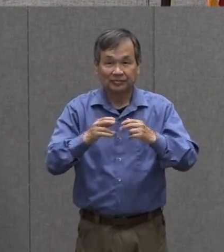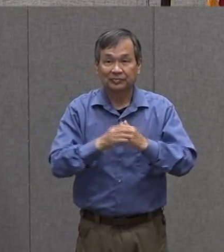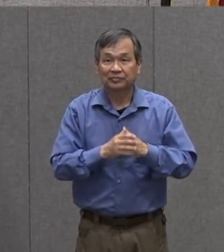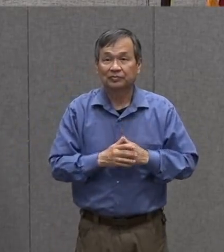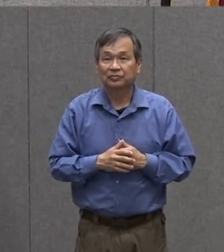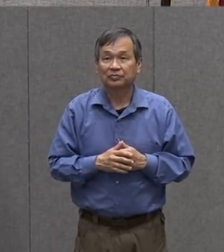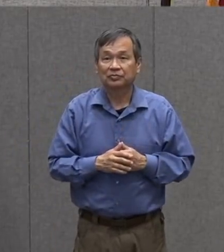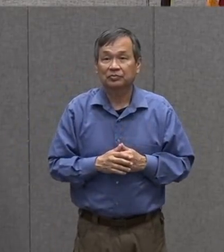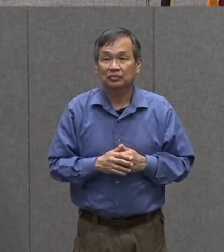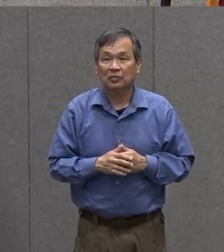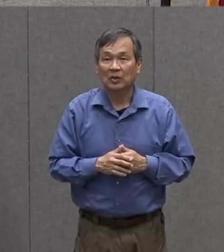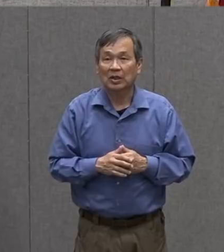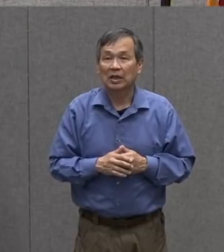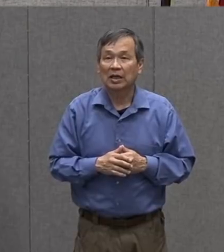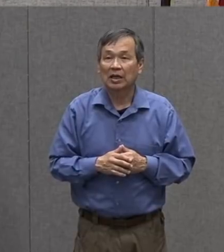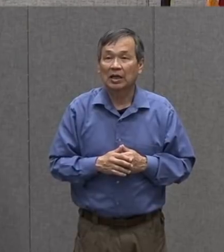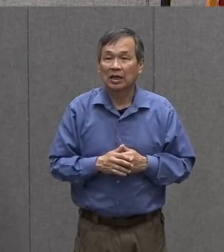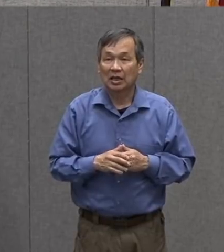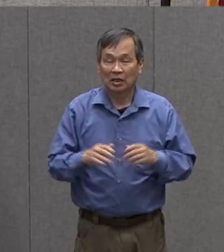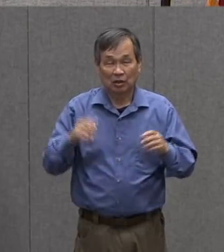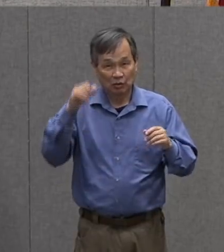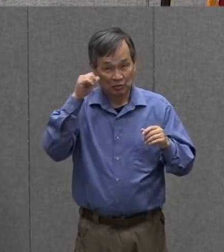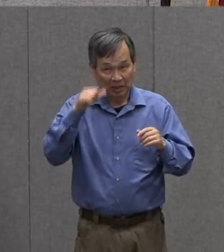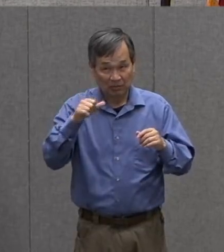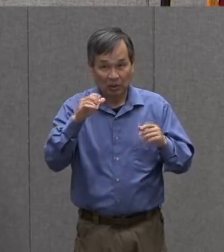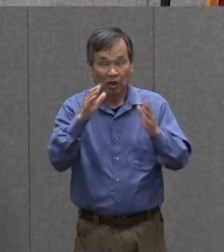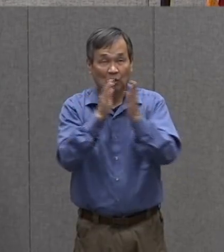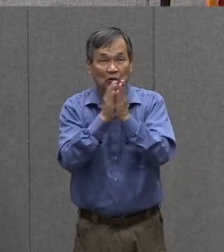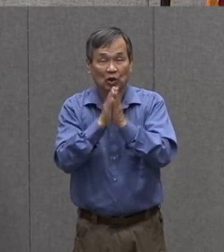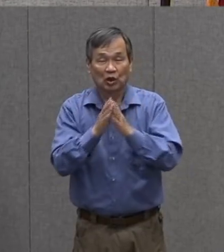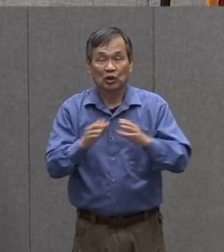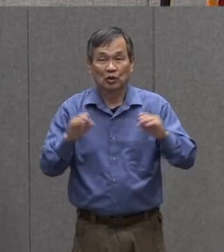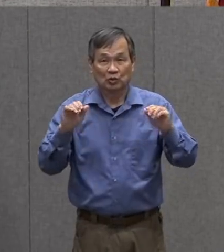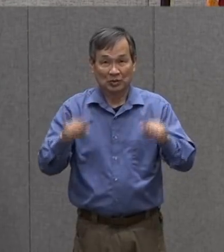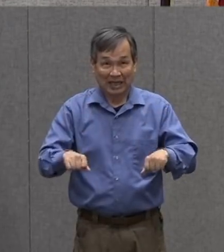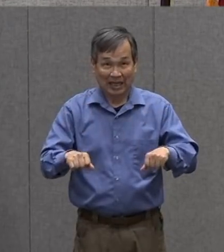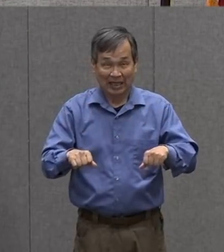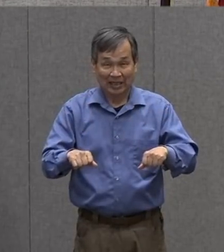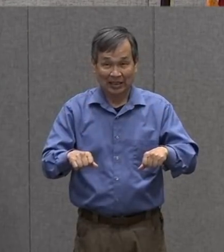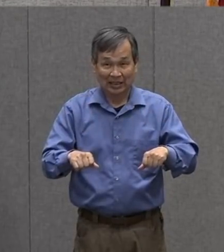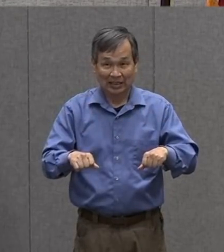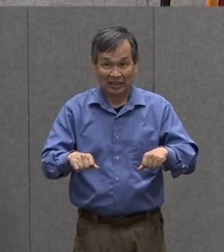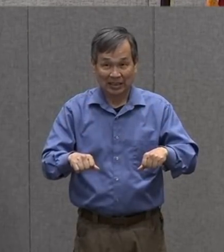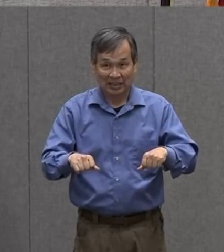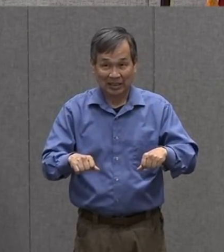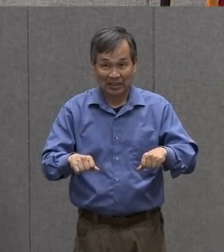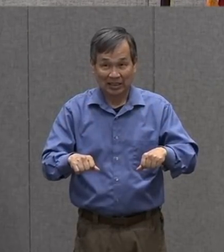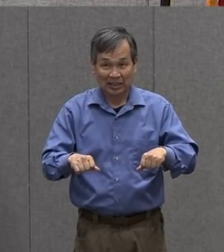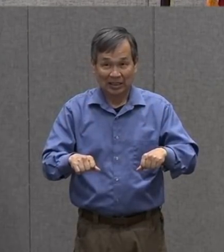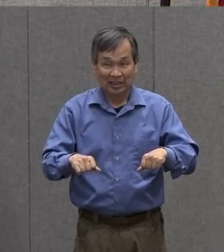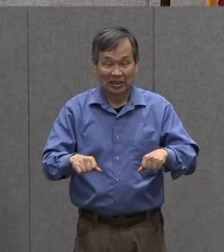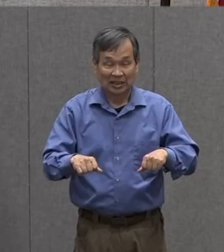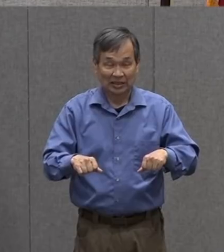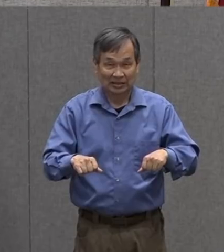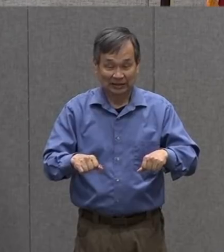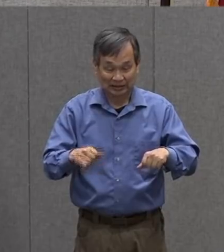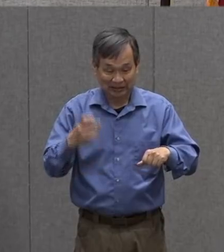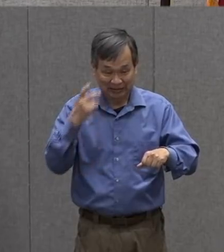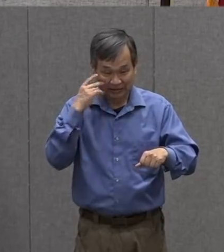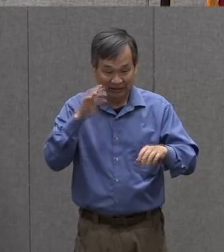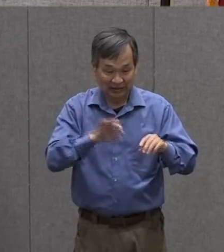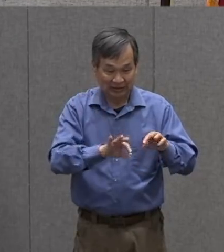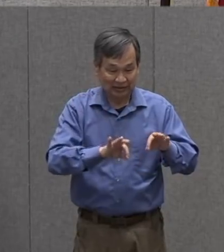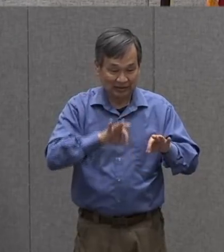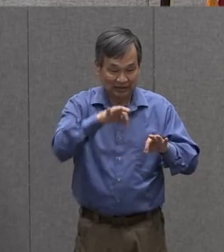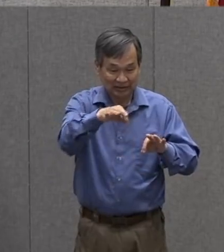by opening up those flaps on our book we can open and close the